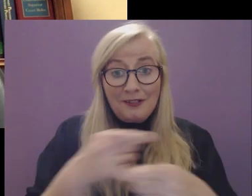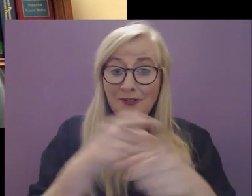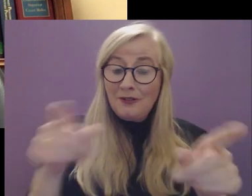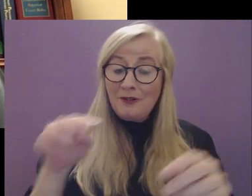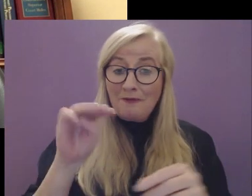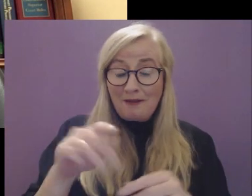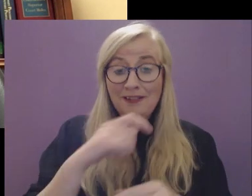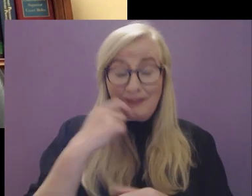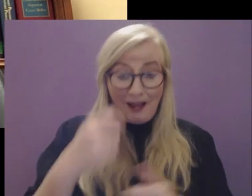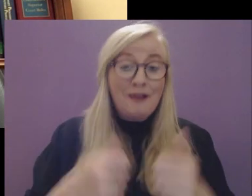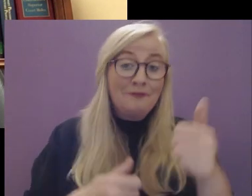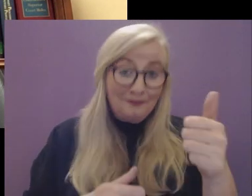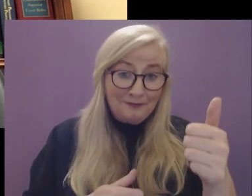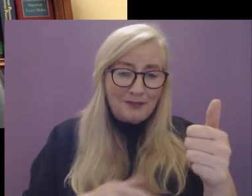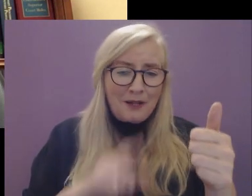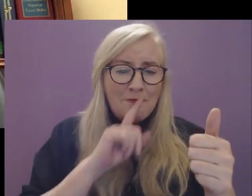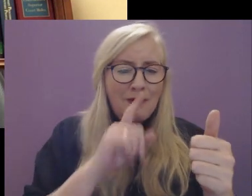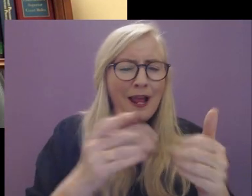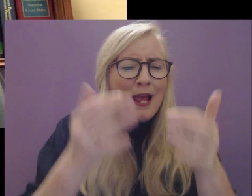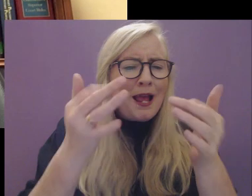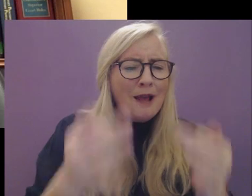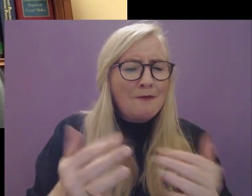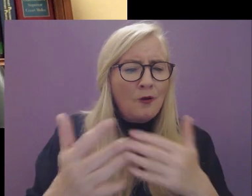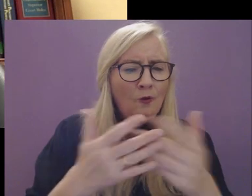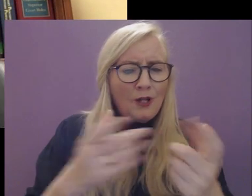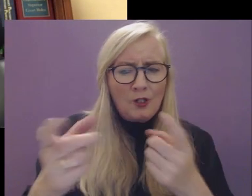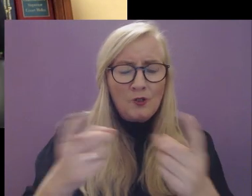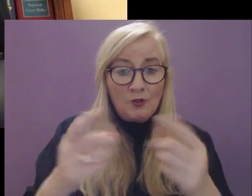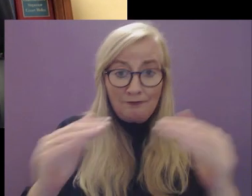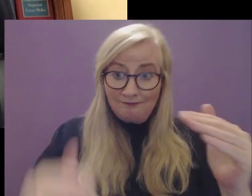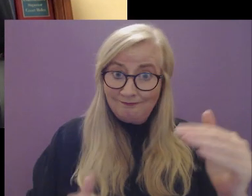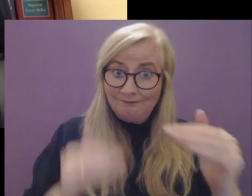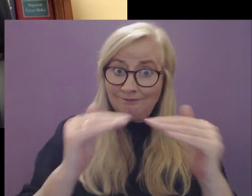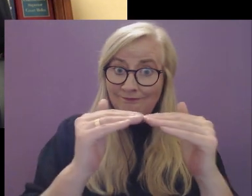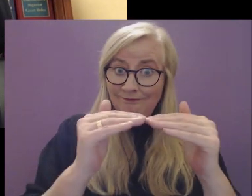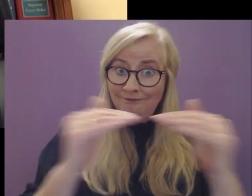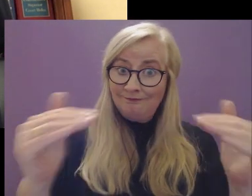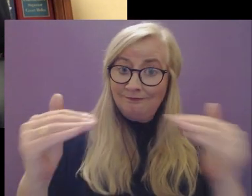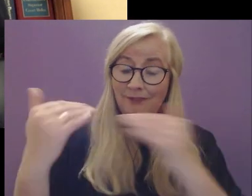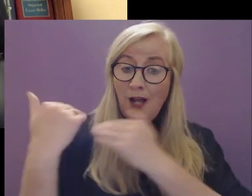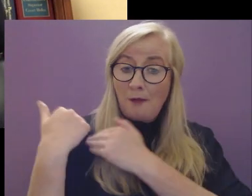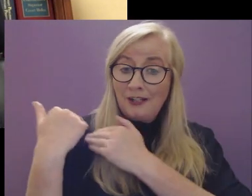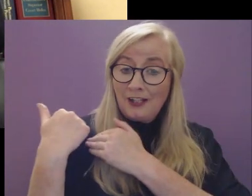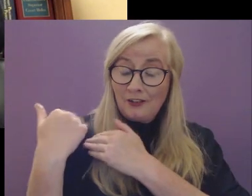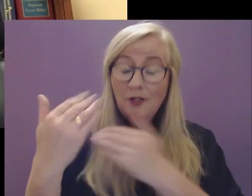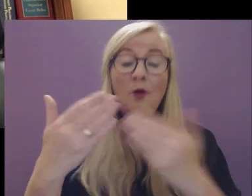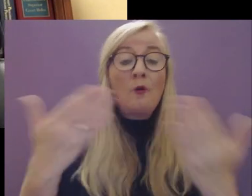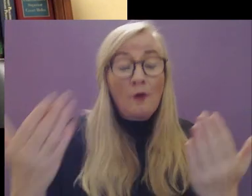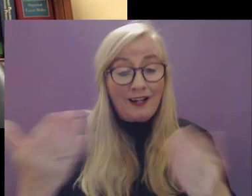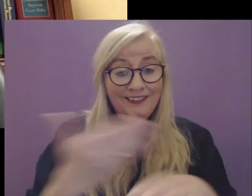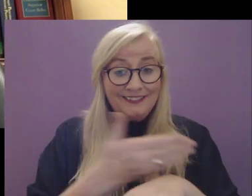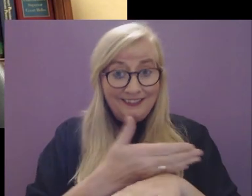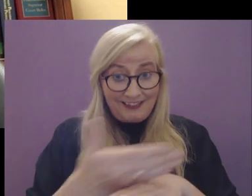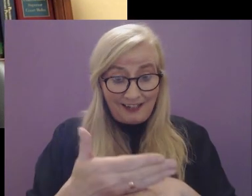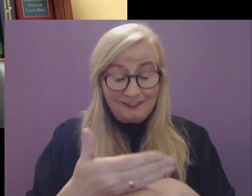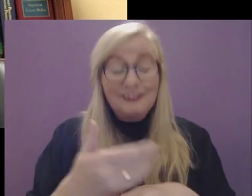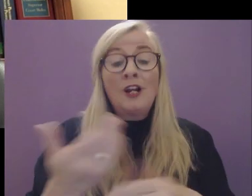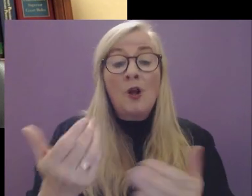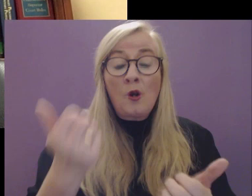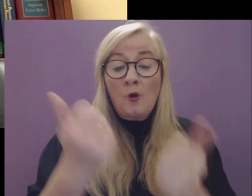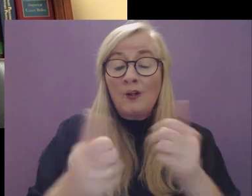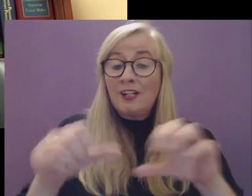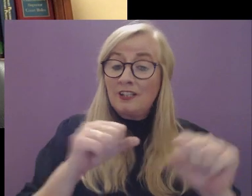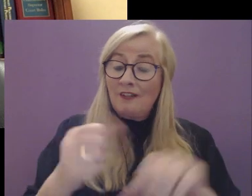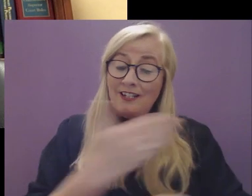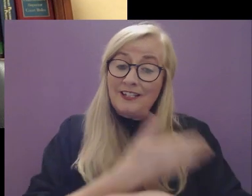you might say, that's all very well, but what a you actually doing to live up to your obligations? Well, to start with, the court